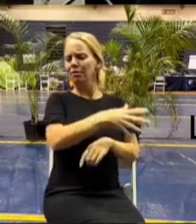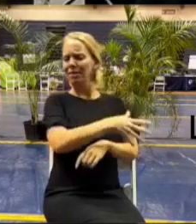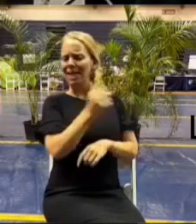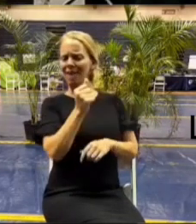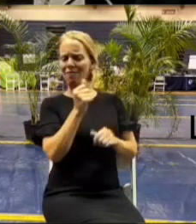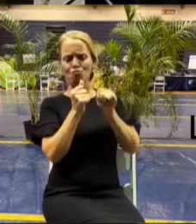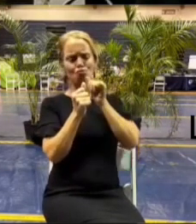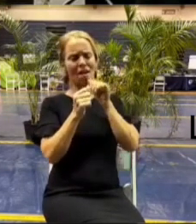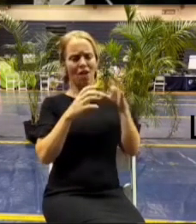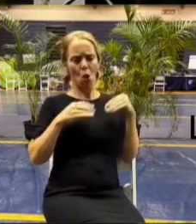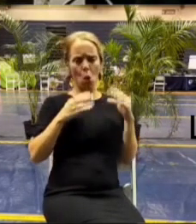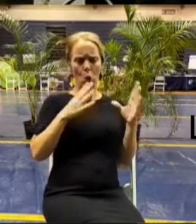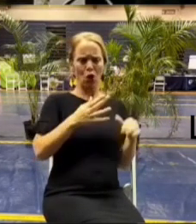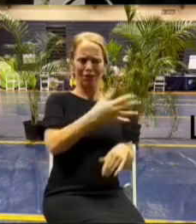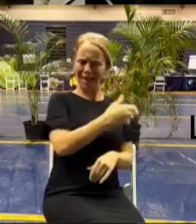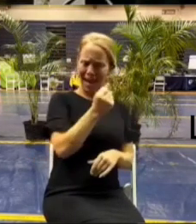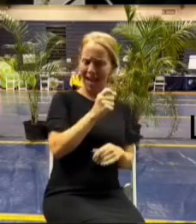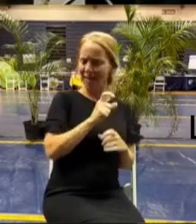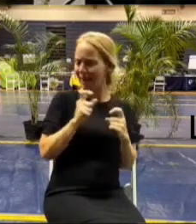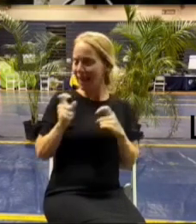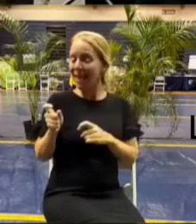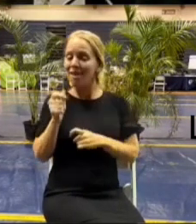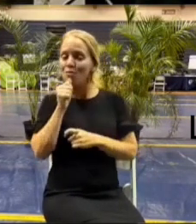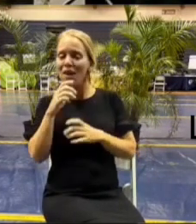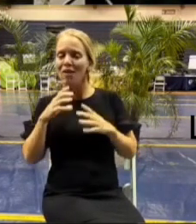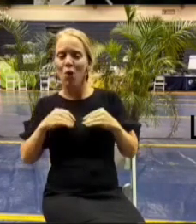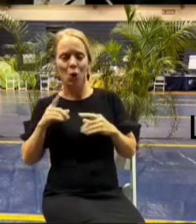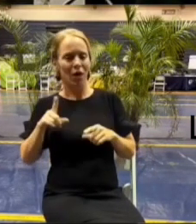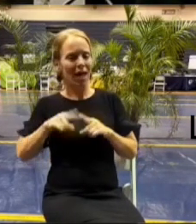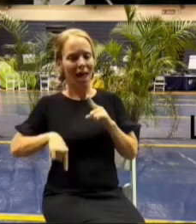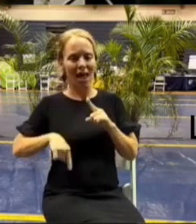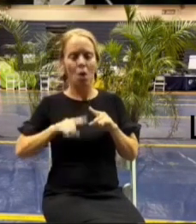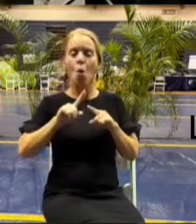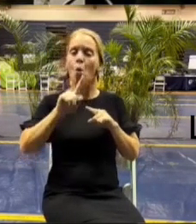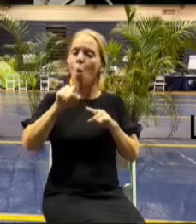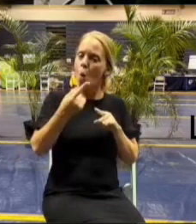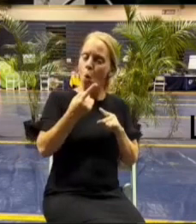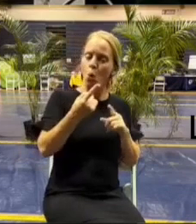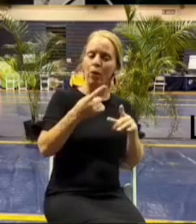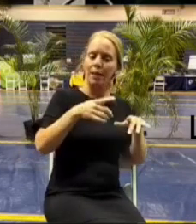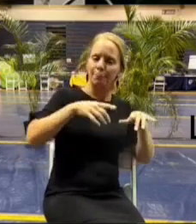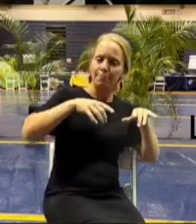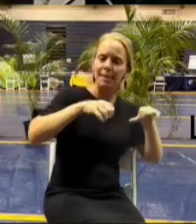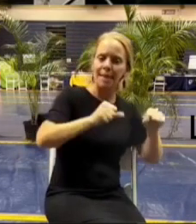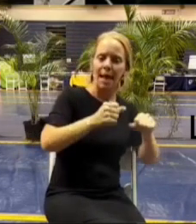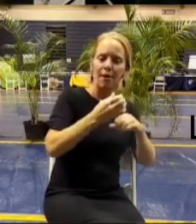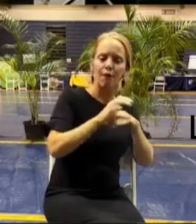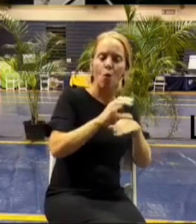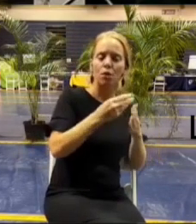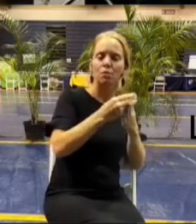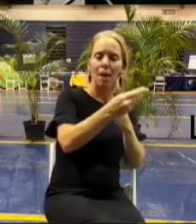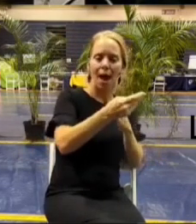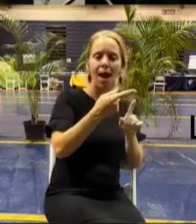one private owner and give it to another private owner you can only eminent domain land for a private from a private owner for a public